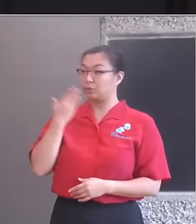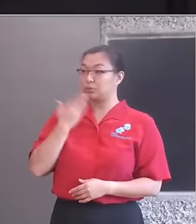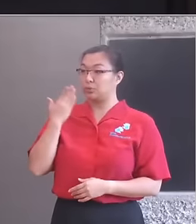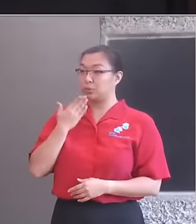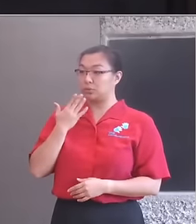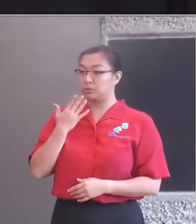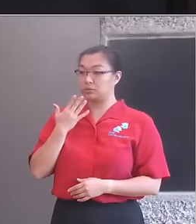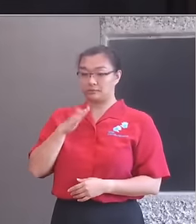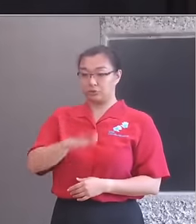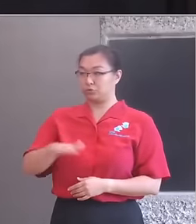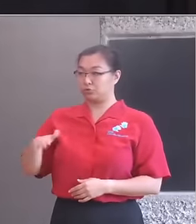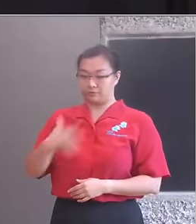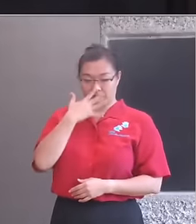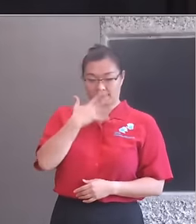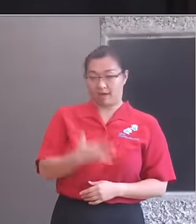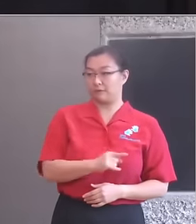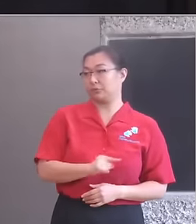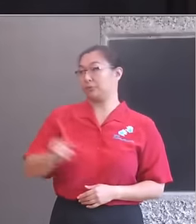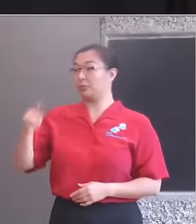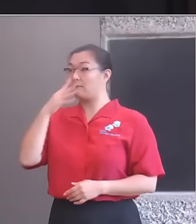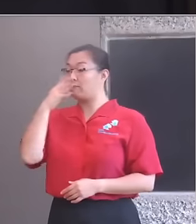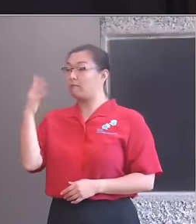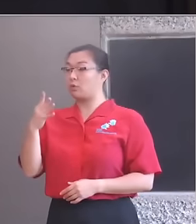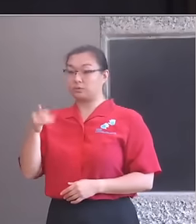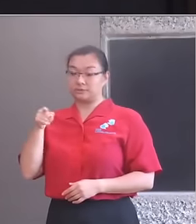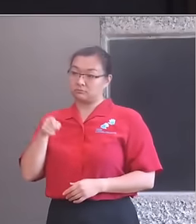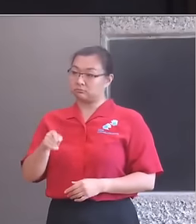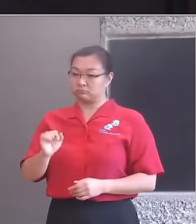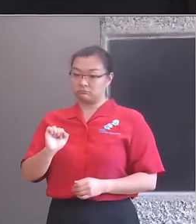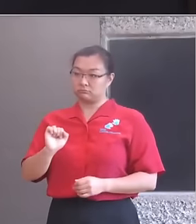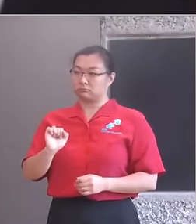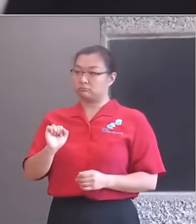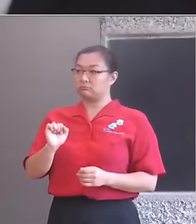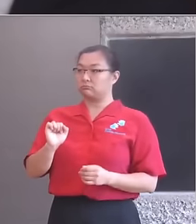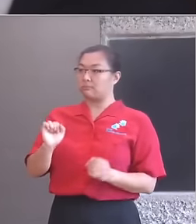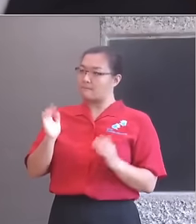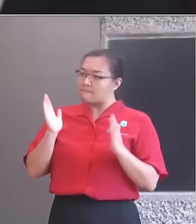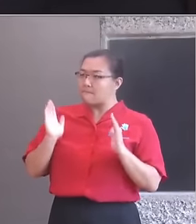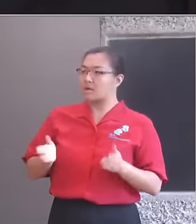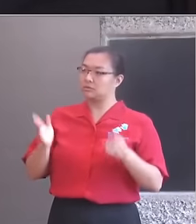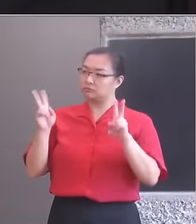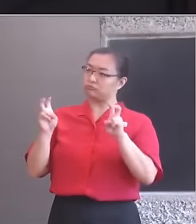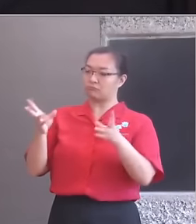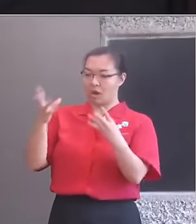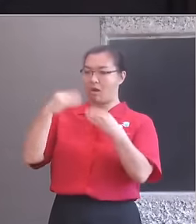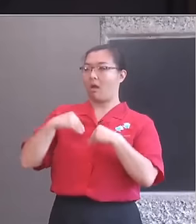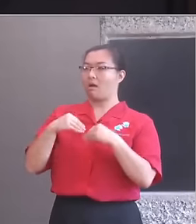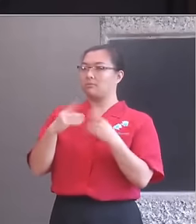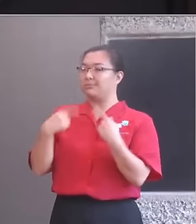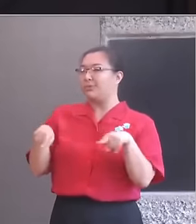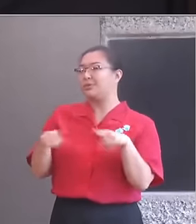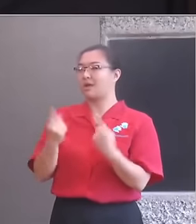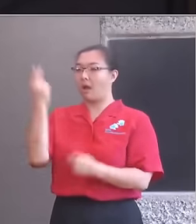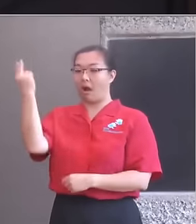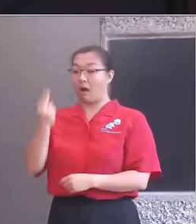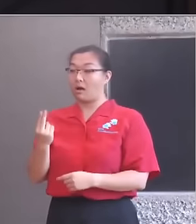14 in our schools. And in addition, all pupils have to study dance as part of PE and drama as